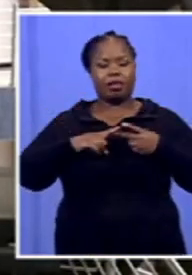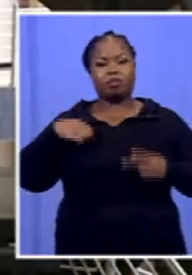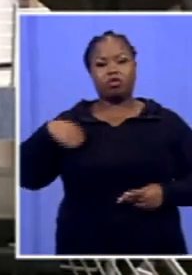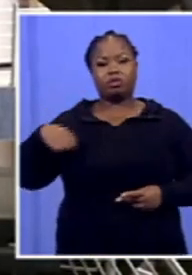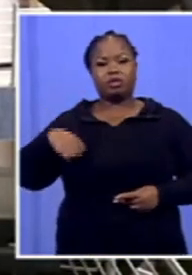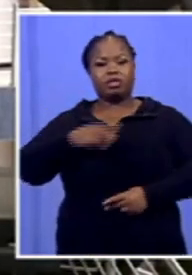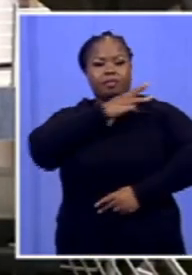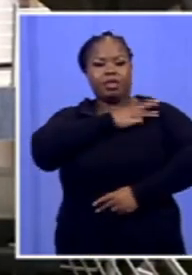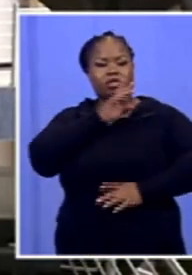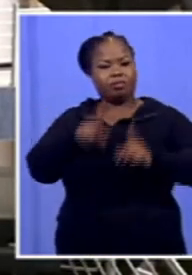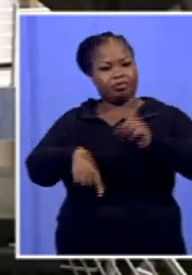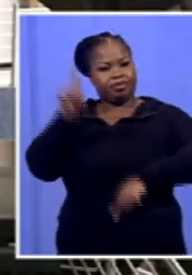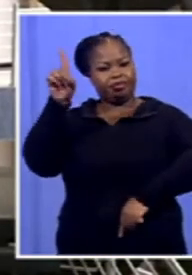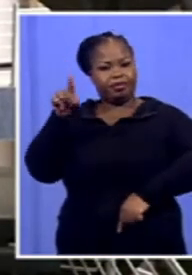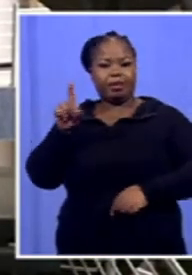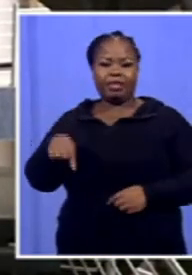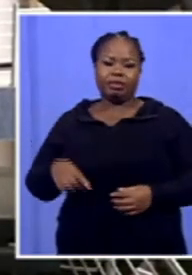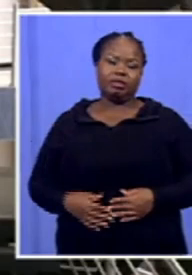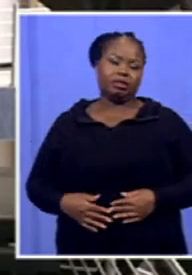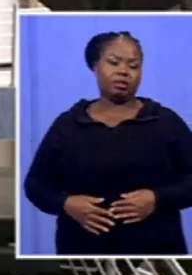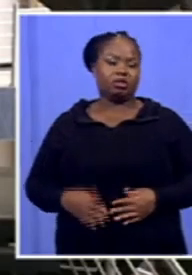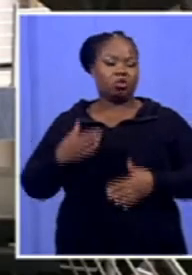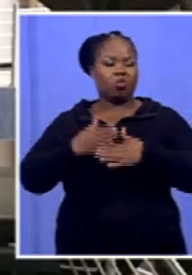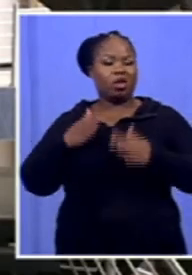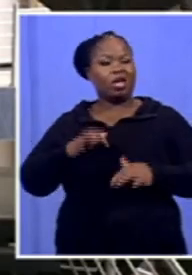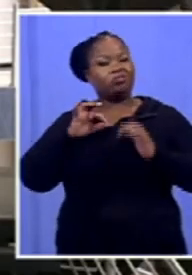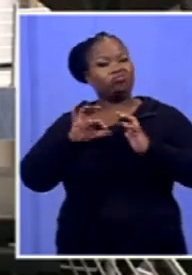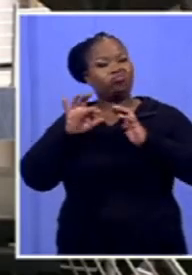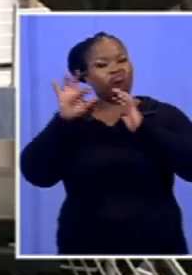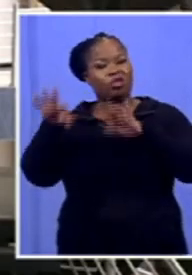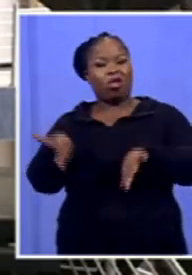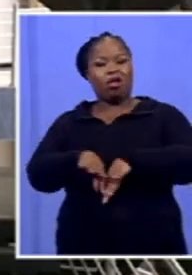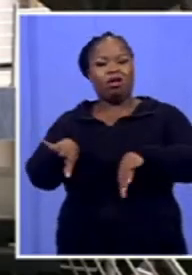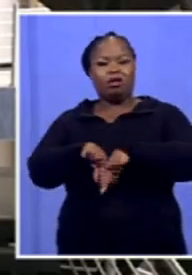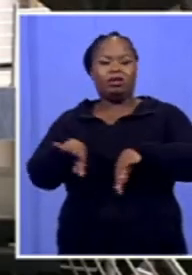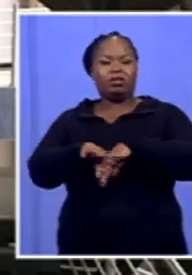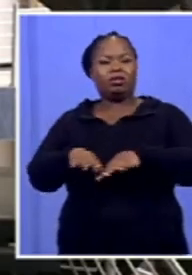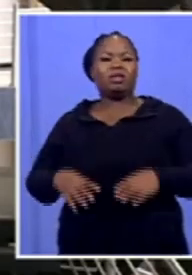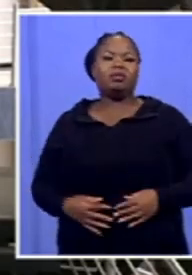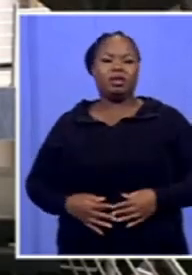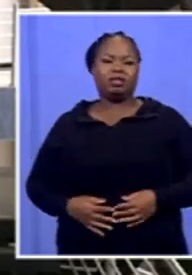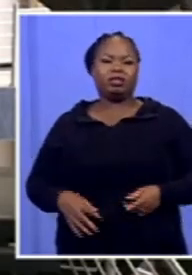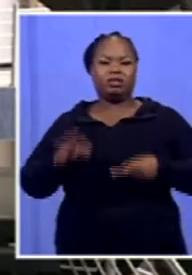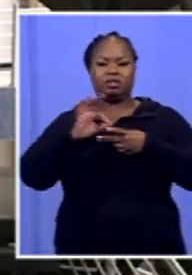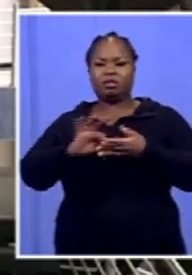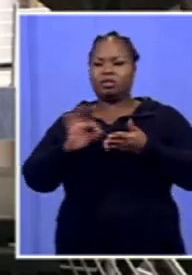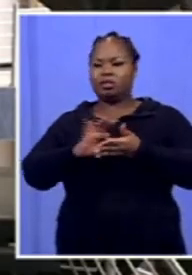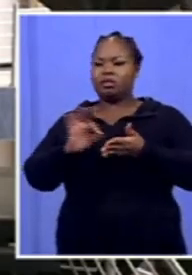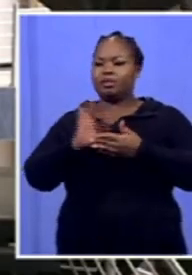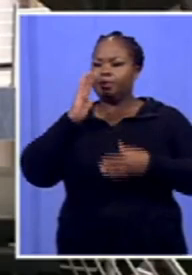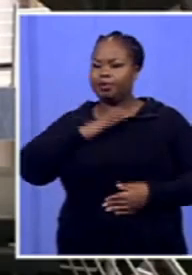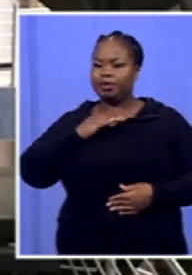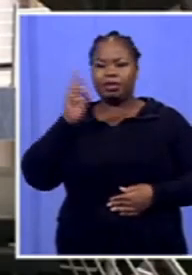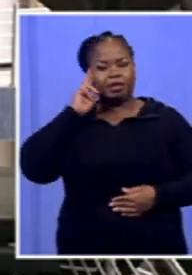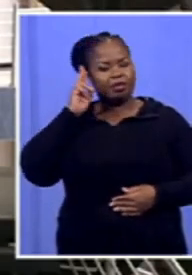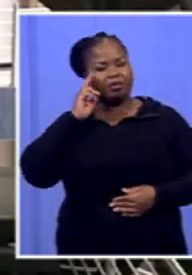be exed at the municipality. The workers have been on strike. Rubbish has not been collected on the streets. And you remember on the 17th of